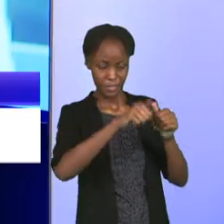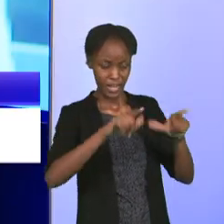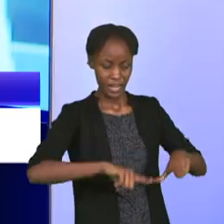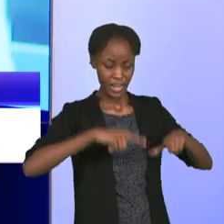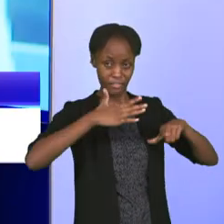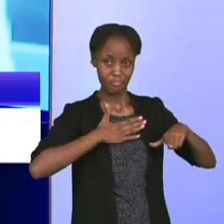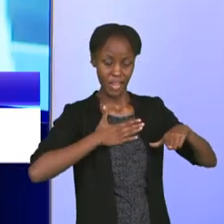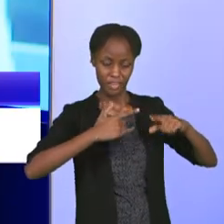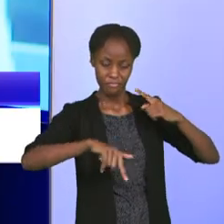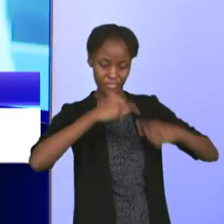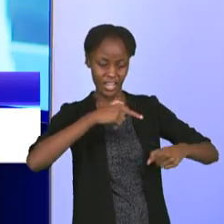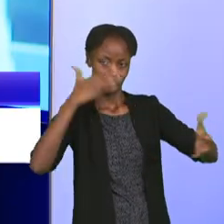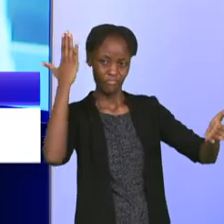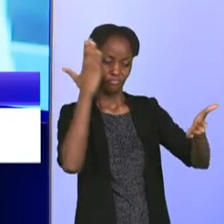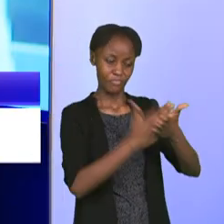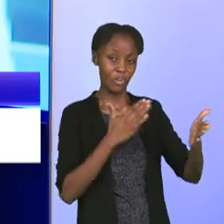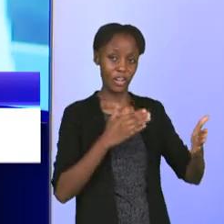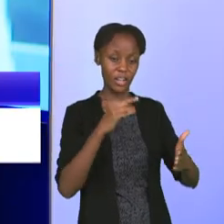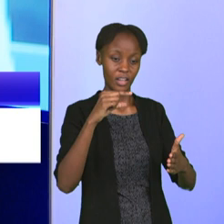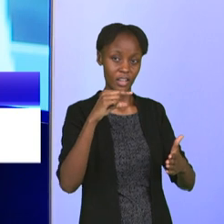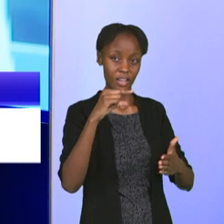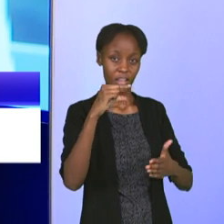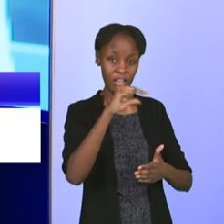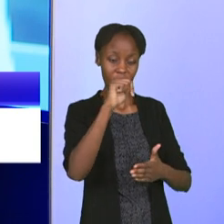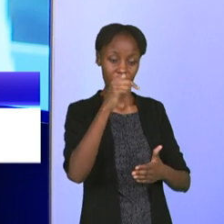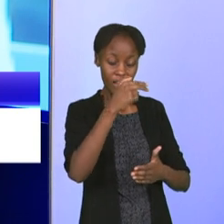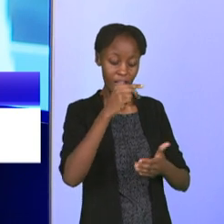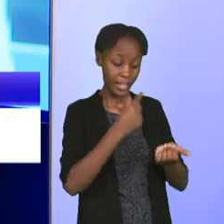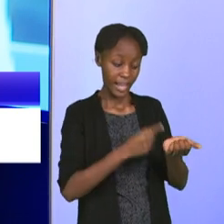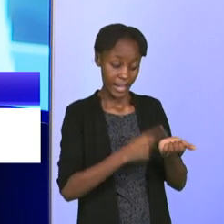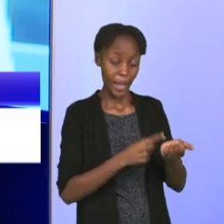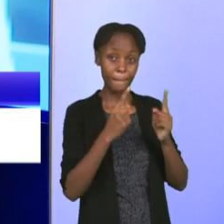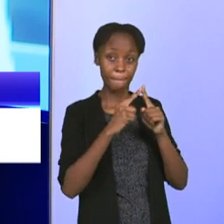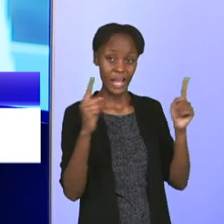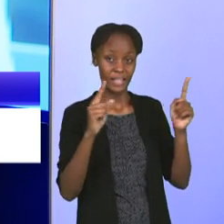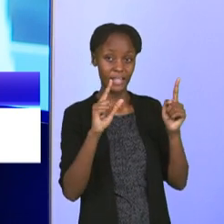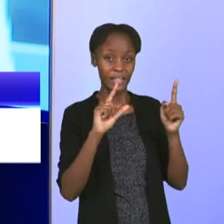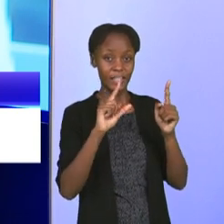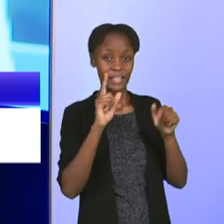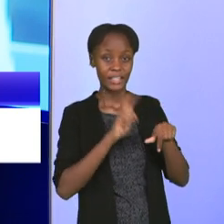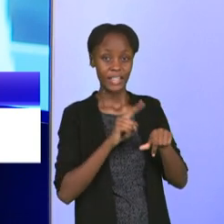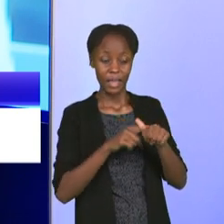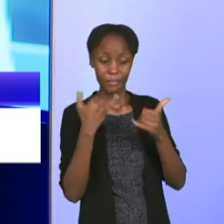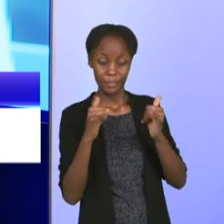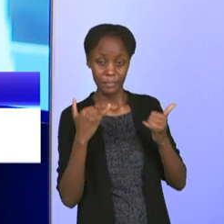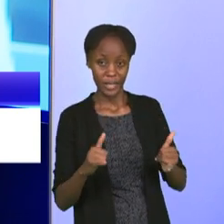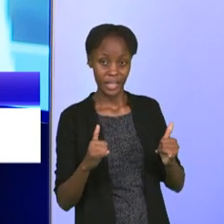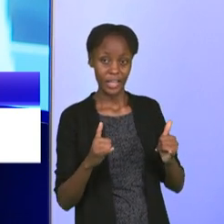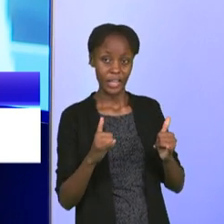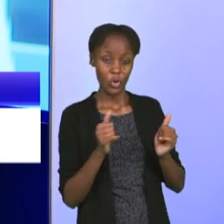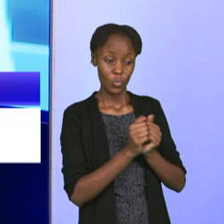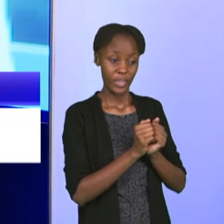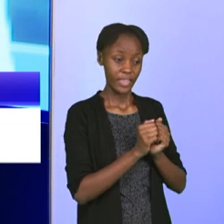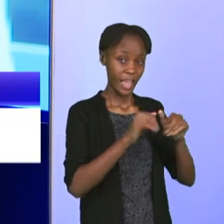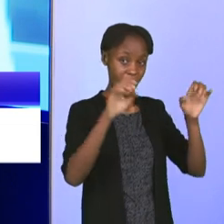victory against Ghana, but for sure, the match against Ethiopia